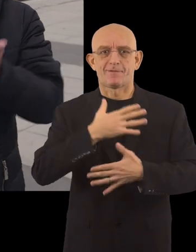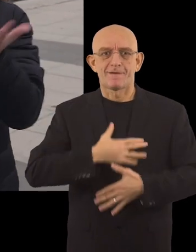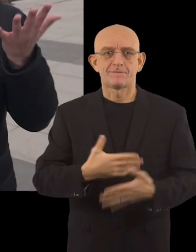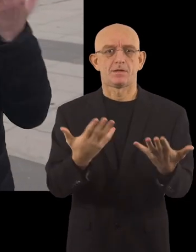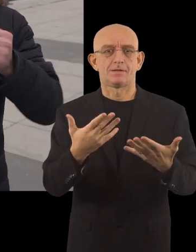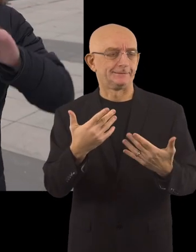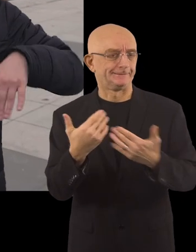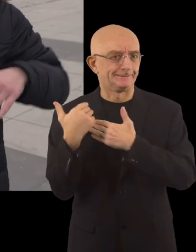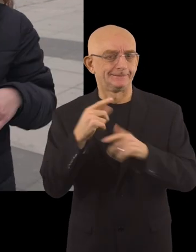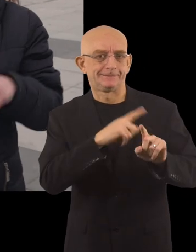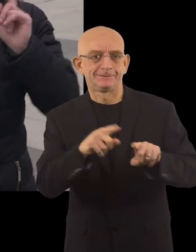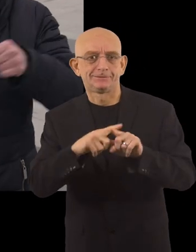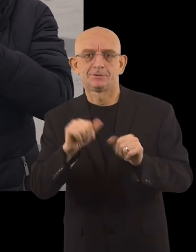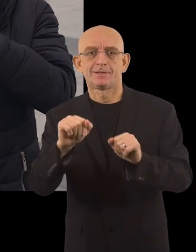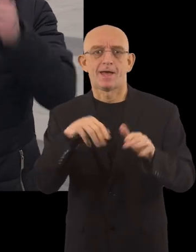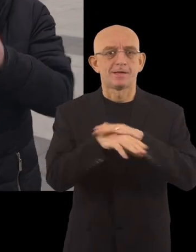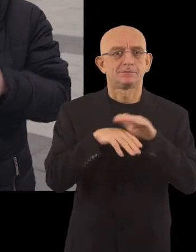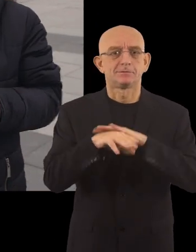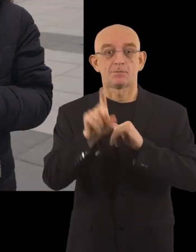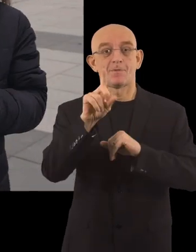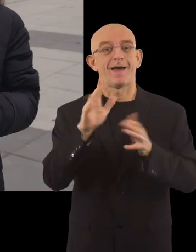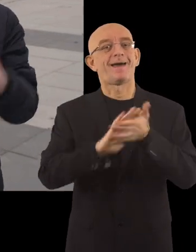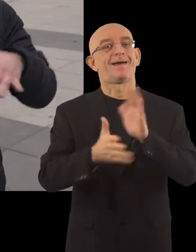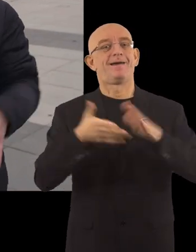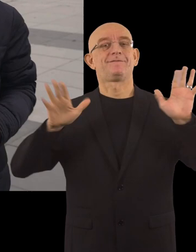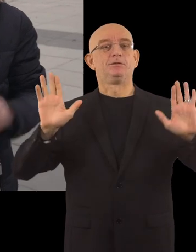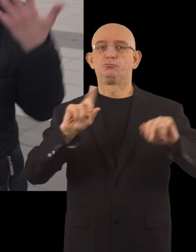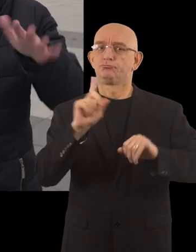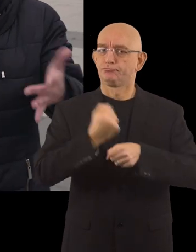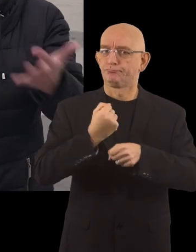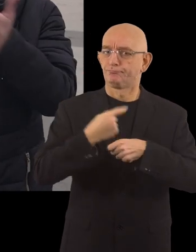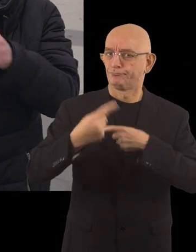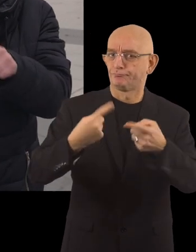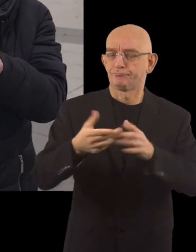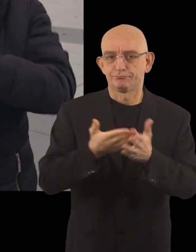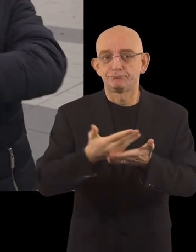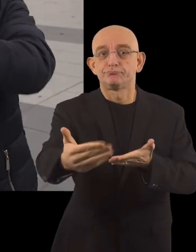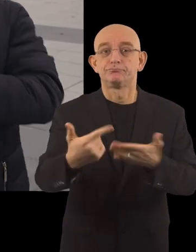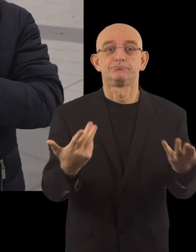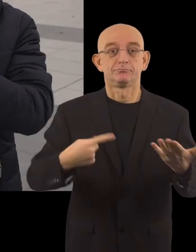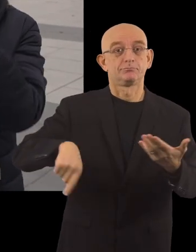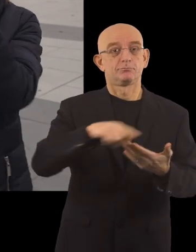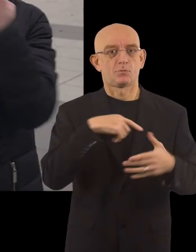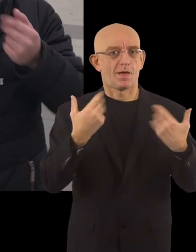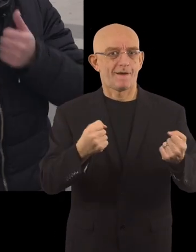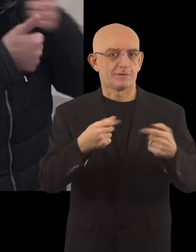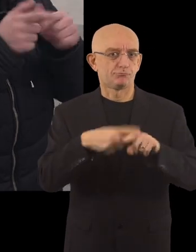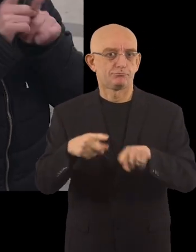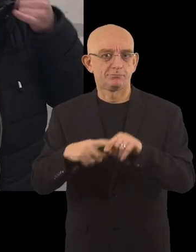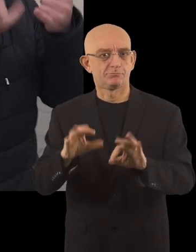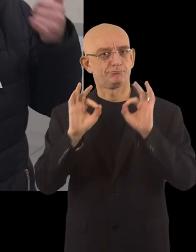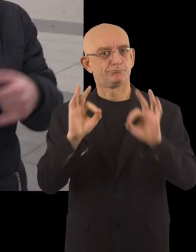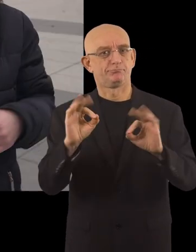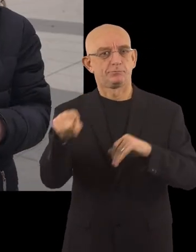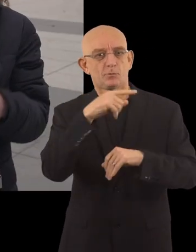Warsaw is a city that takes accessibility for all seriously. It still has work to do, but for now its efforts are being rightly